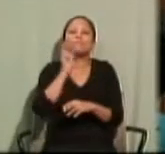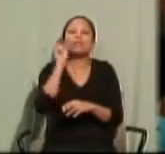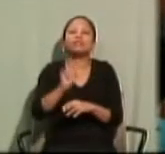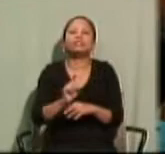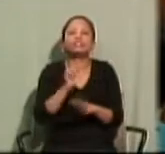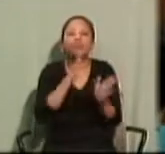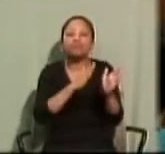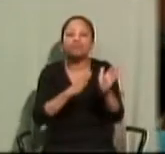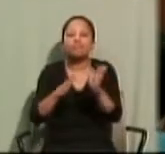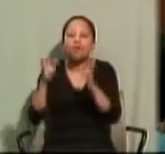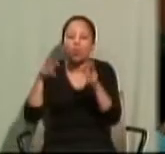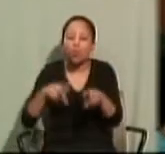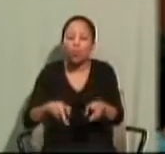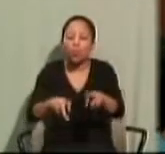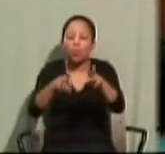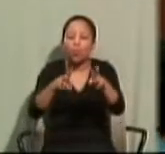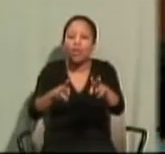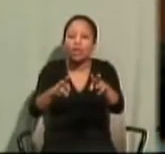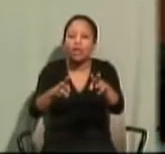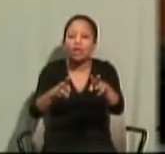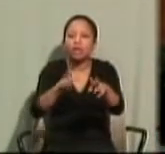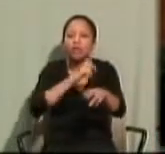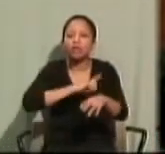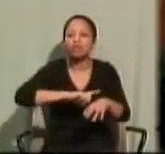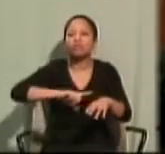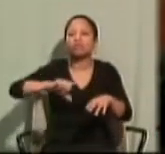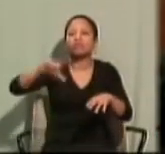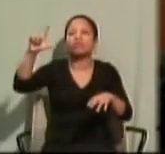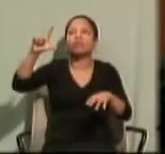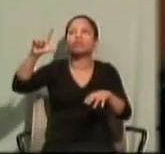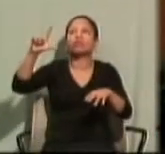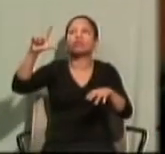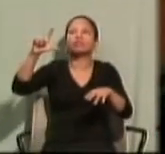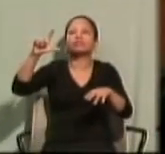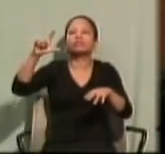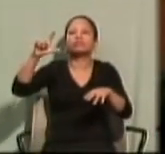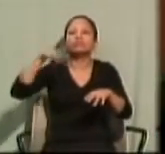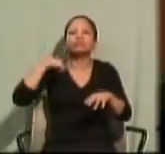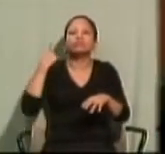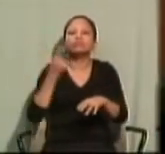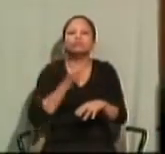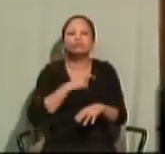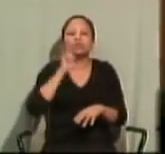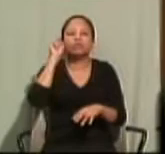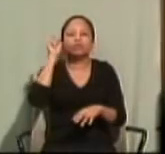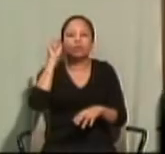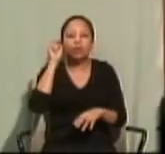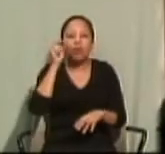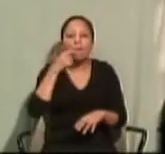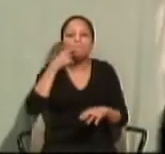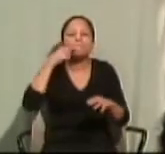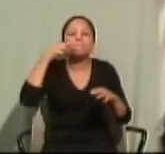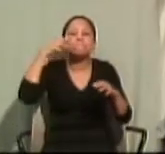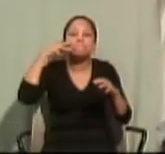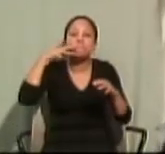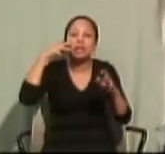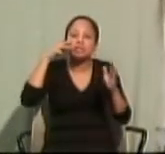the way for the light of Christ. We are the messengers